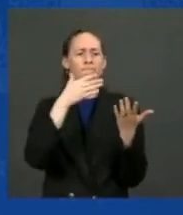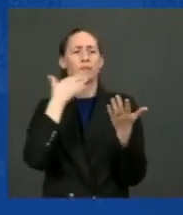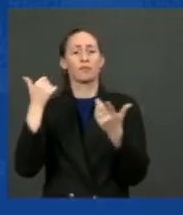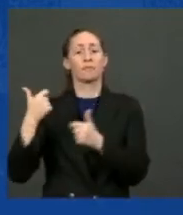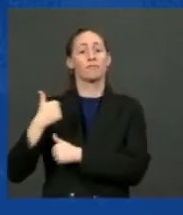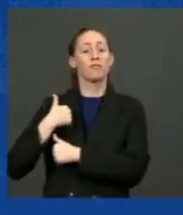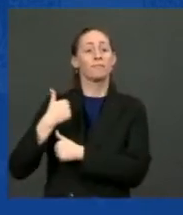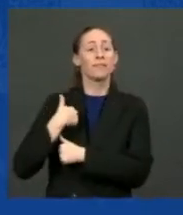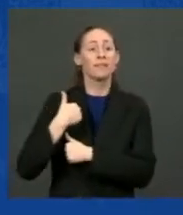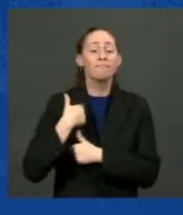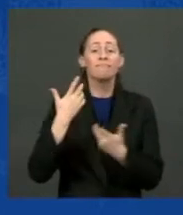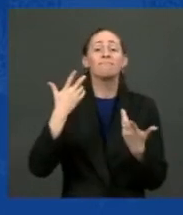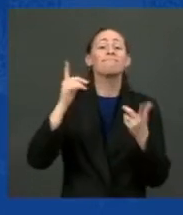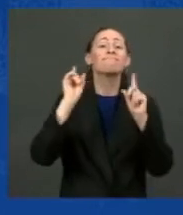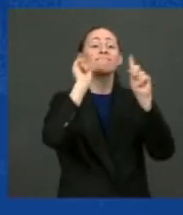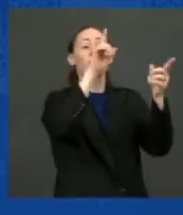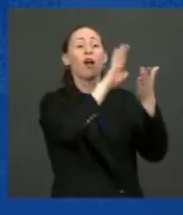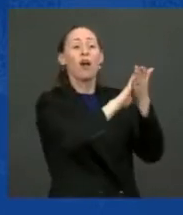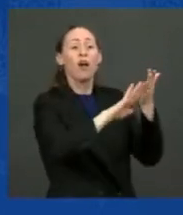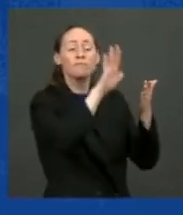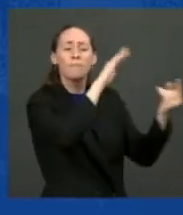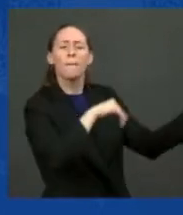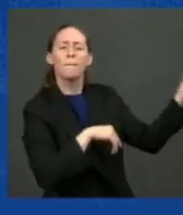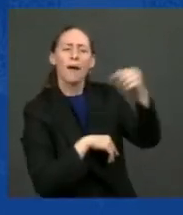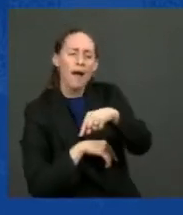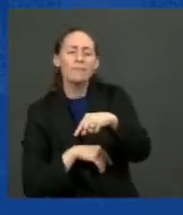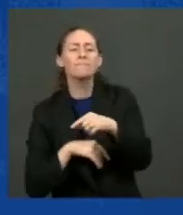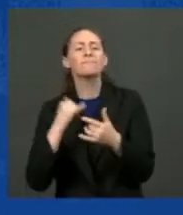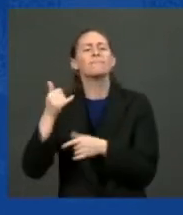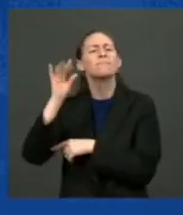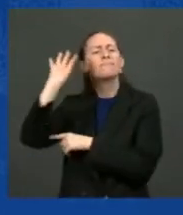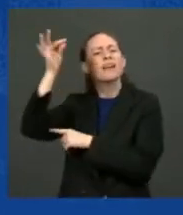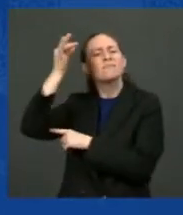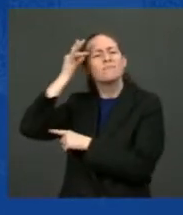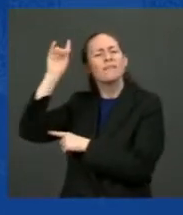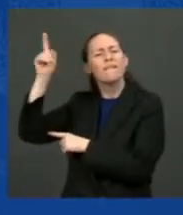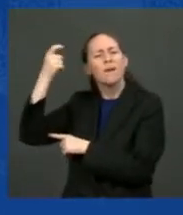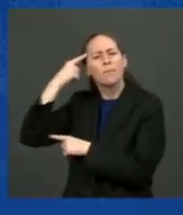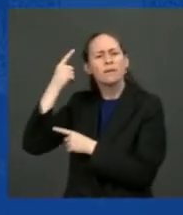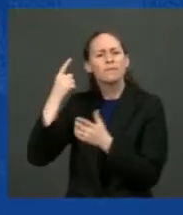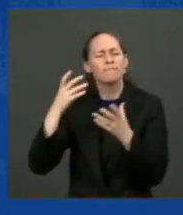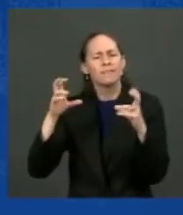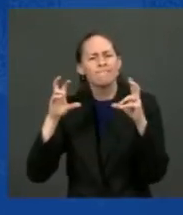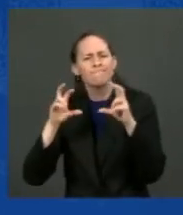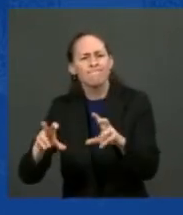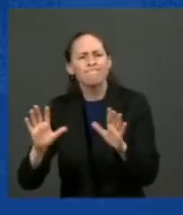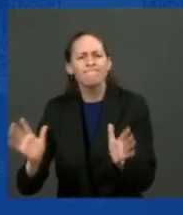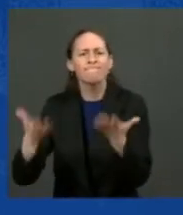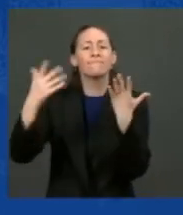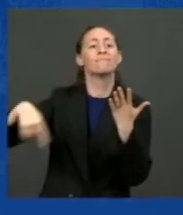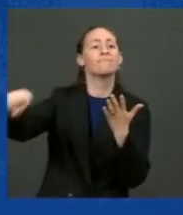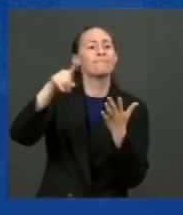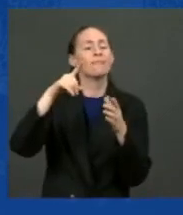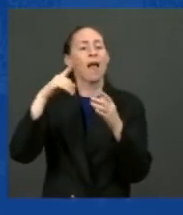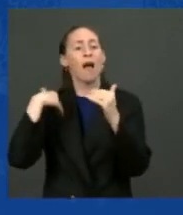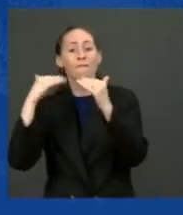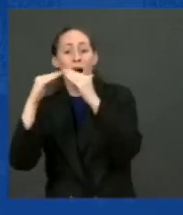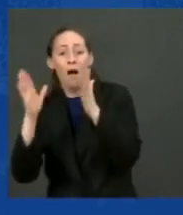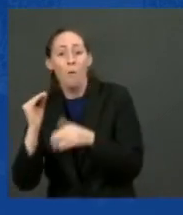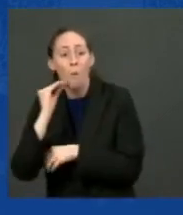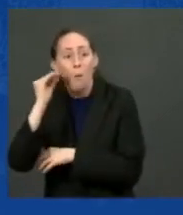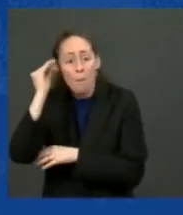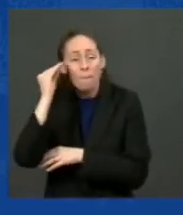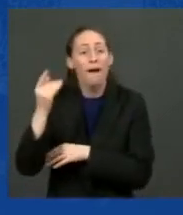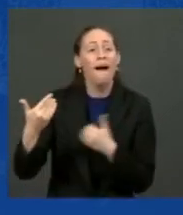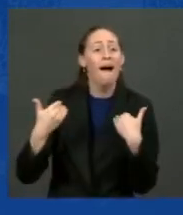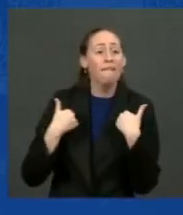federal government helped make home ownership possible because it's the vehicle by which people can generate wealth. Most of us